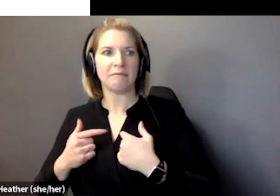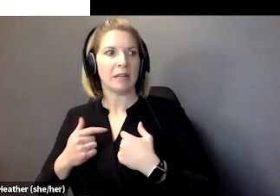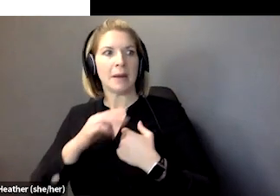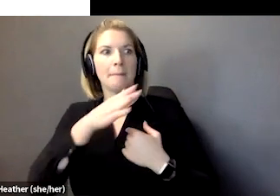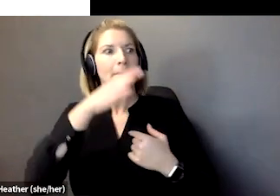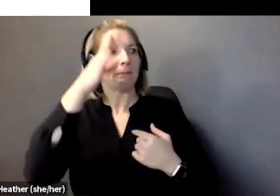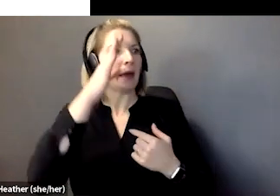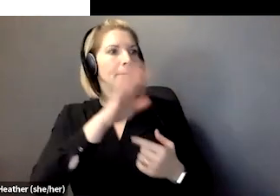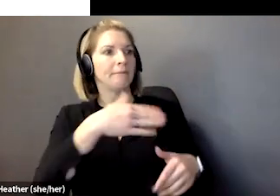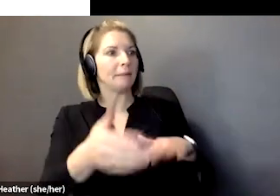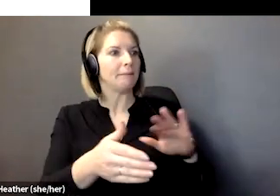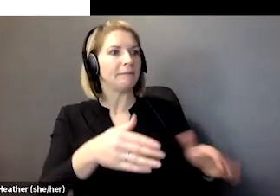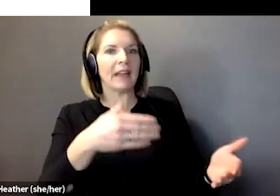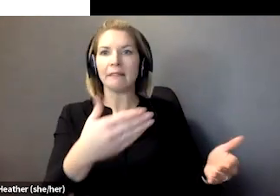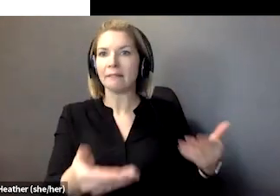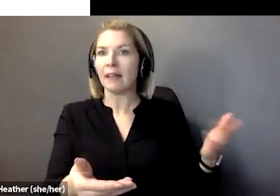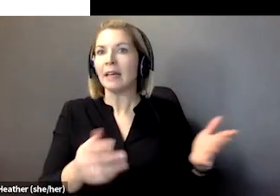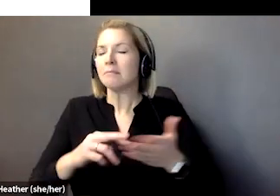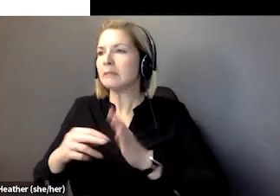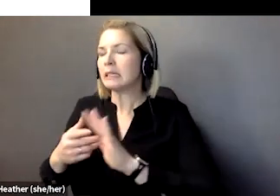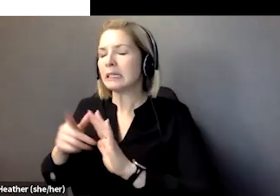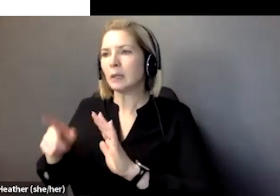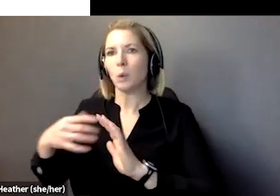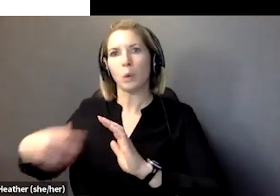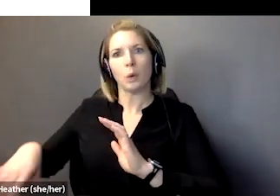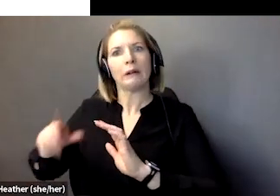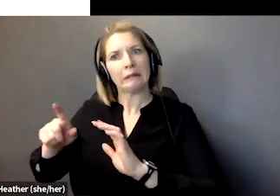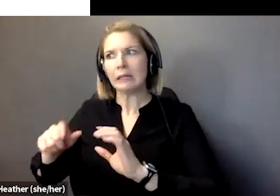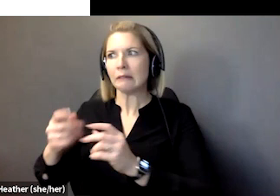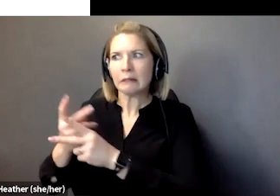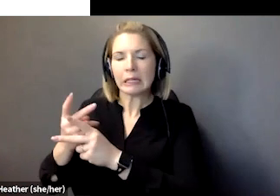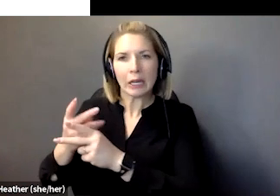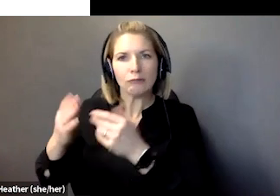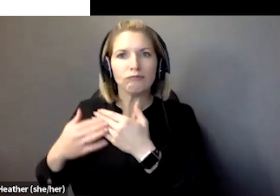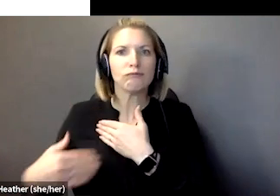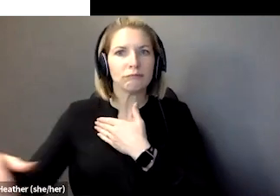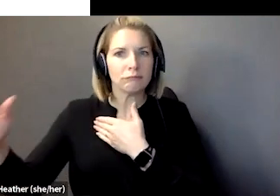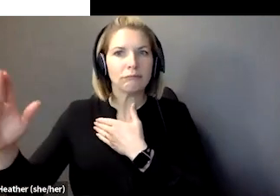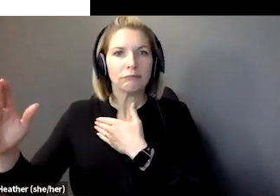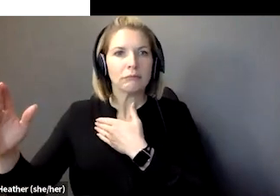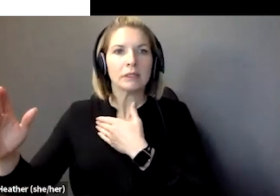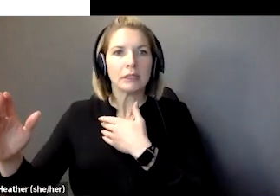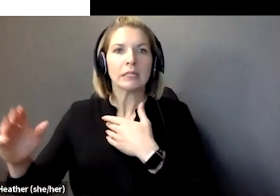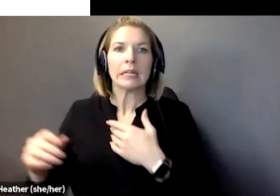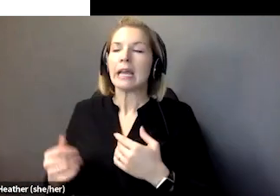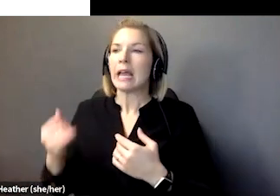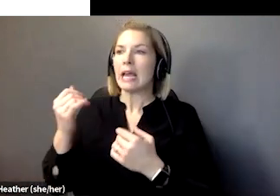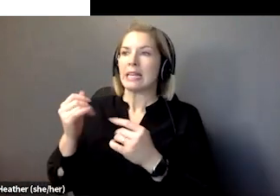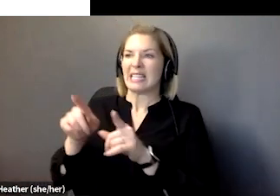more dispersed families, and increased marital breakdowns, especially in families with disabled children.